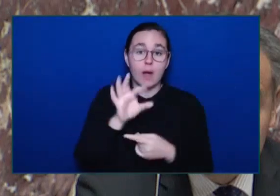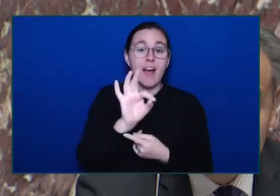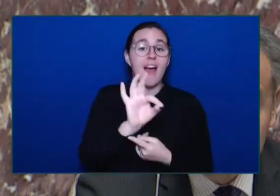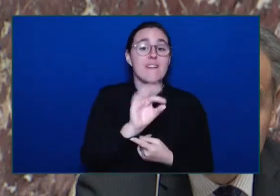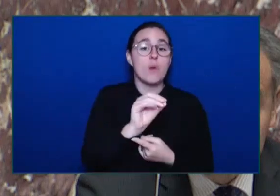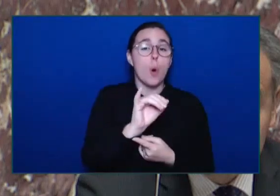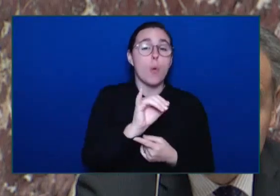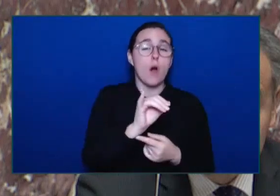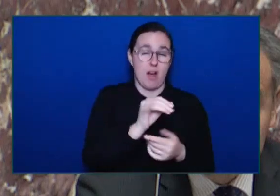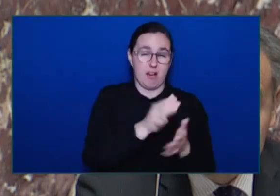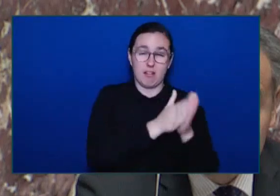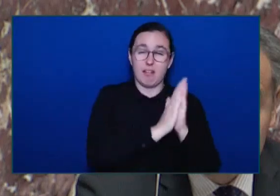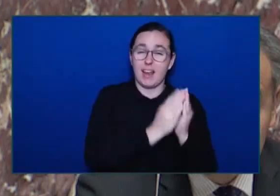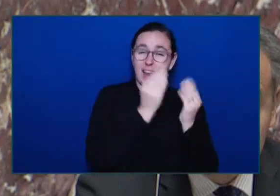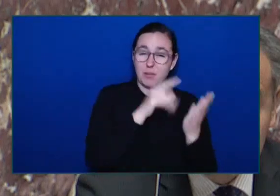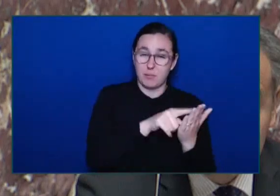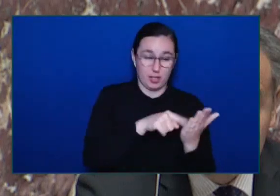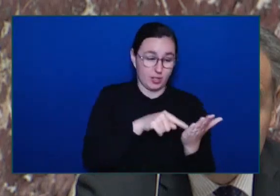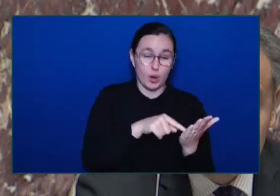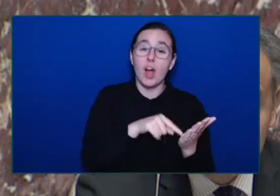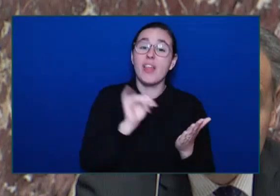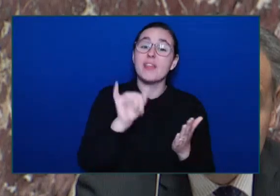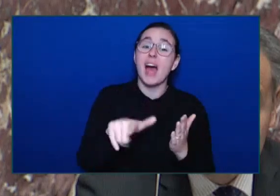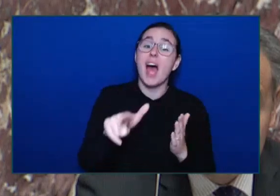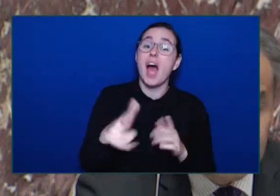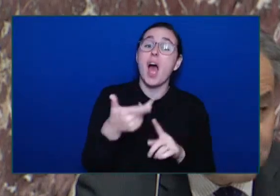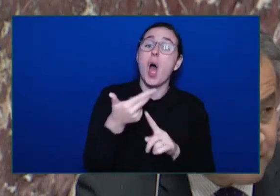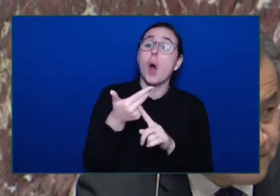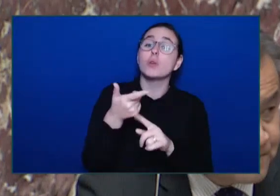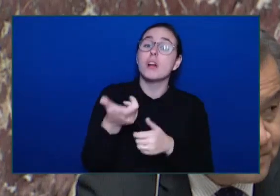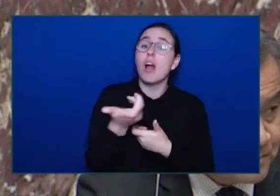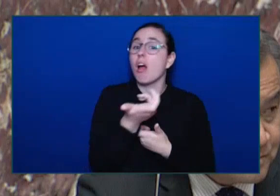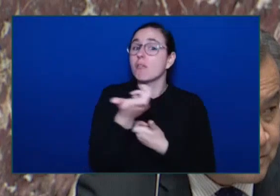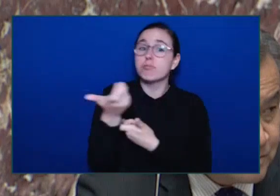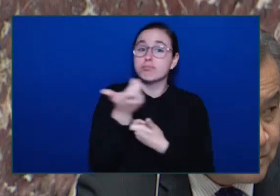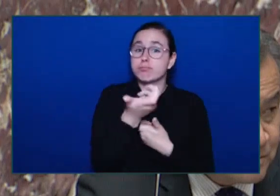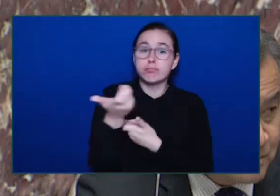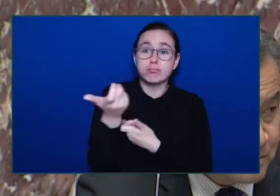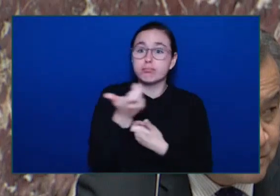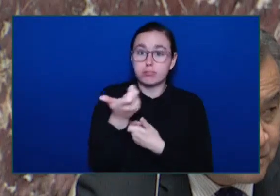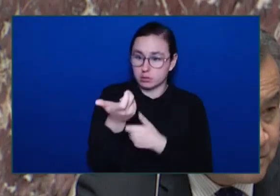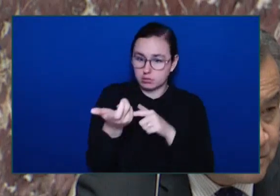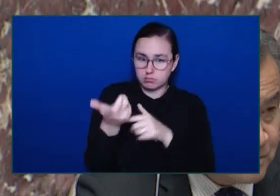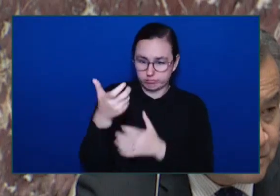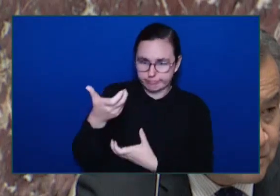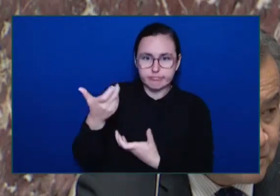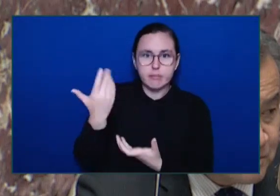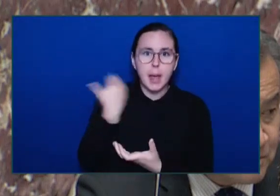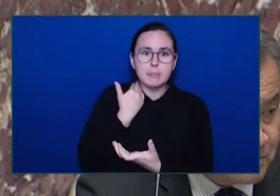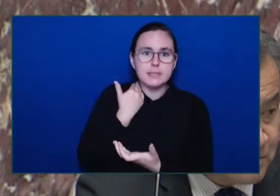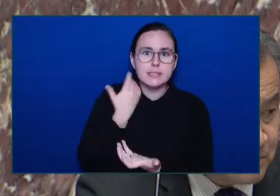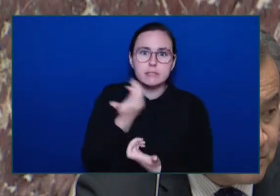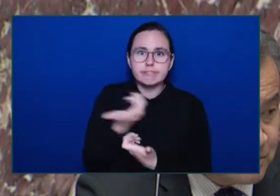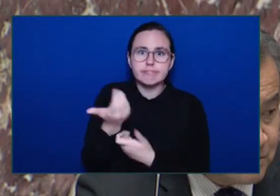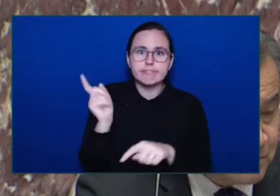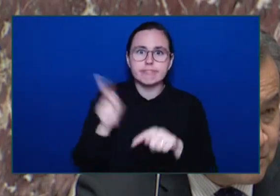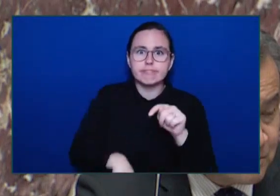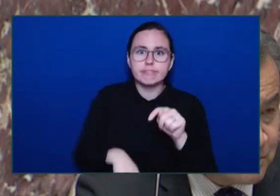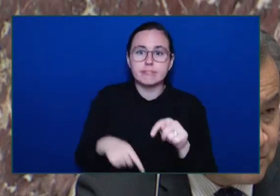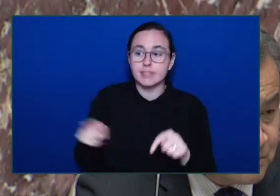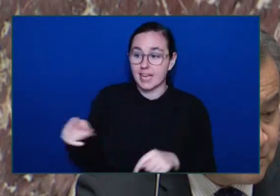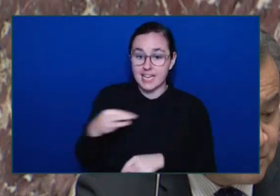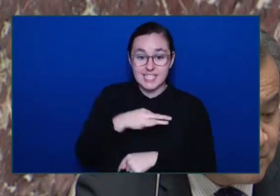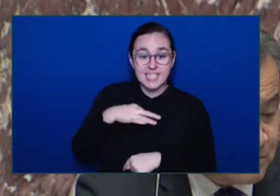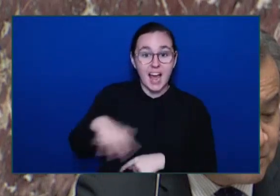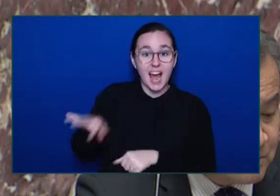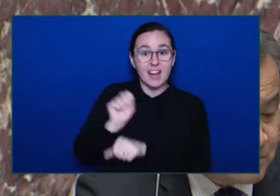Were empty And had not been replaced by staff So can the Premier stand up today And explain to British